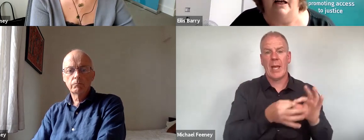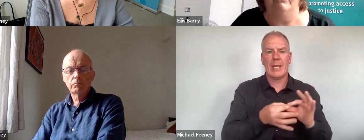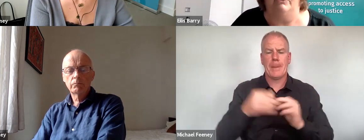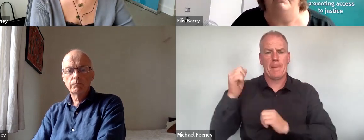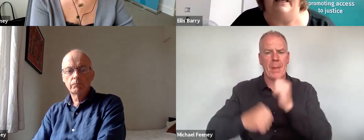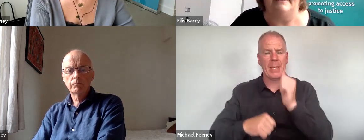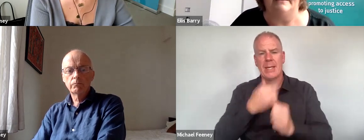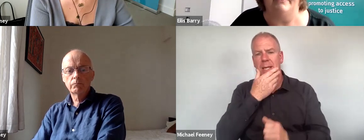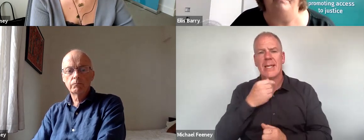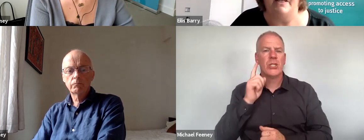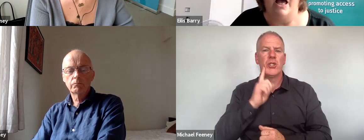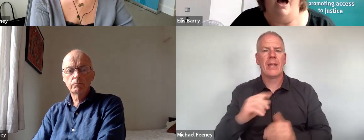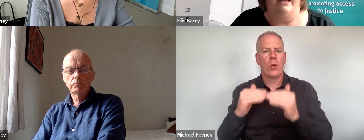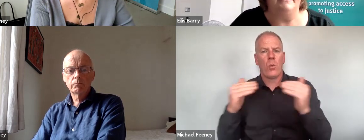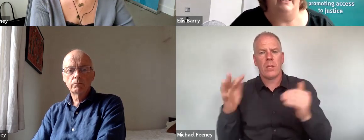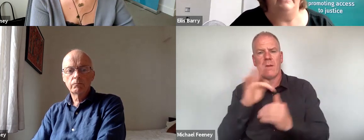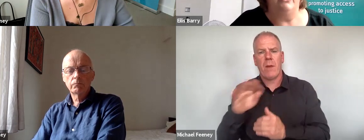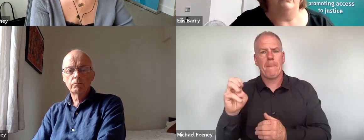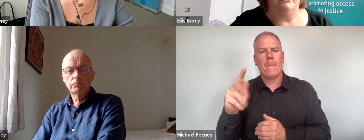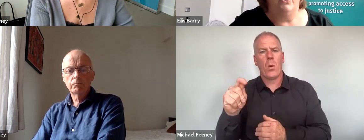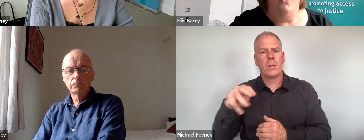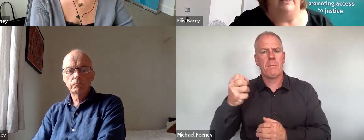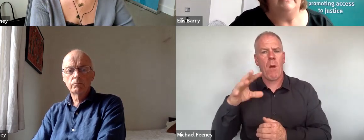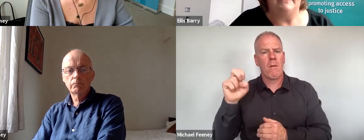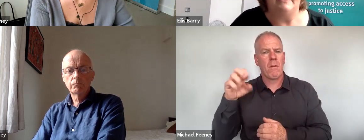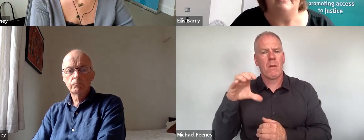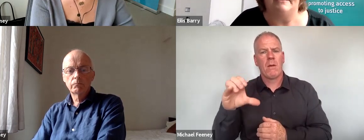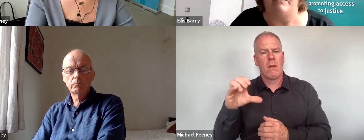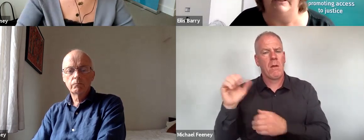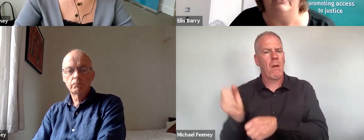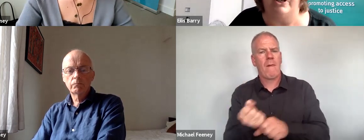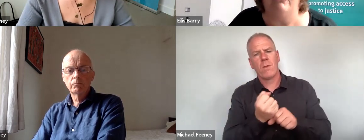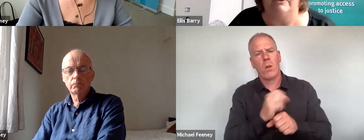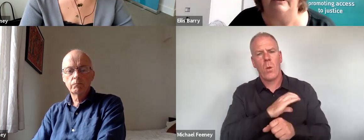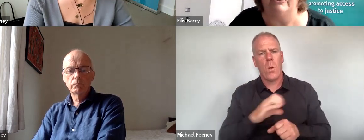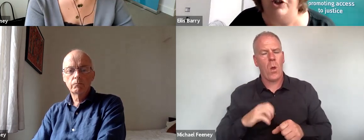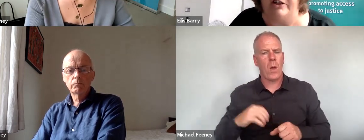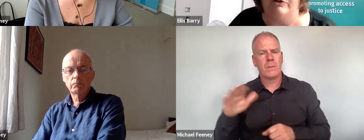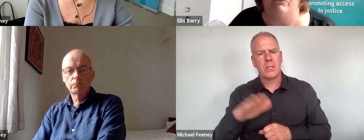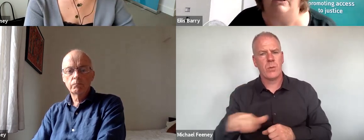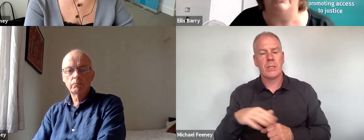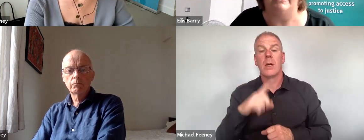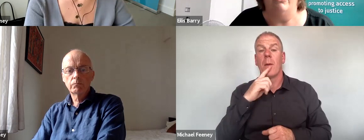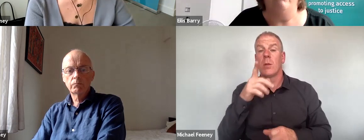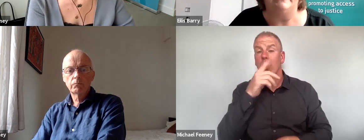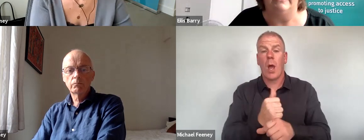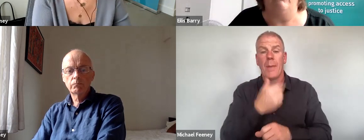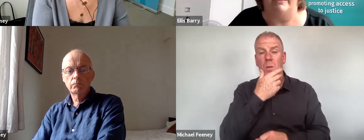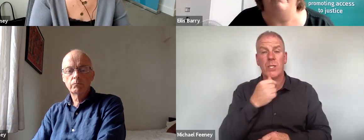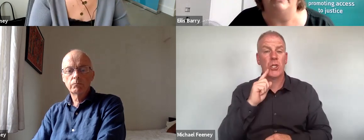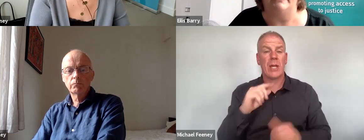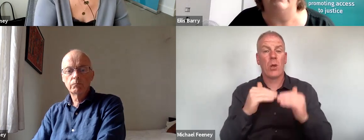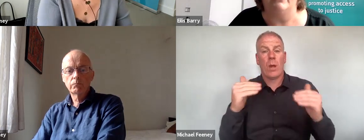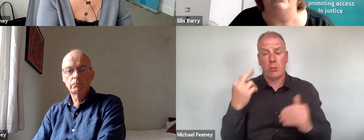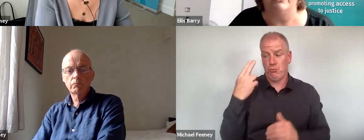Port Marnock golf club case. On a side note, while the Citizens Assembly on Gender Equality recently